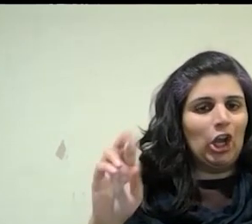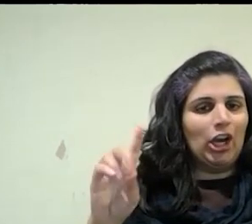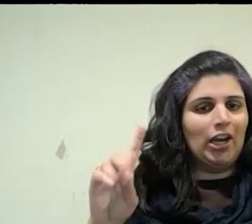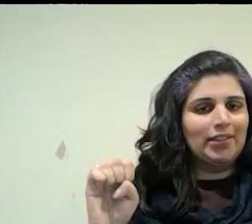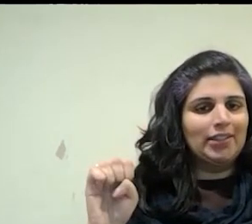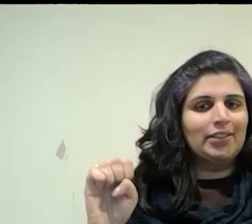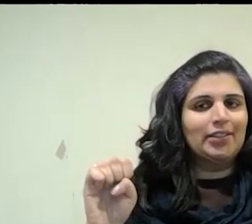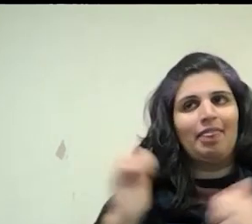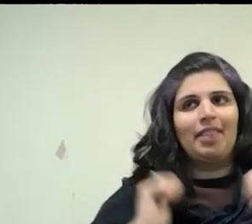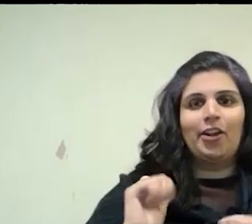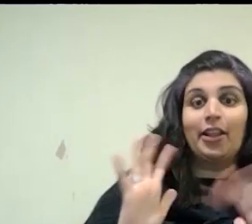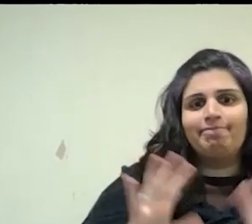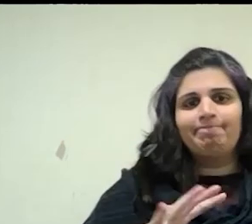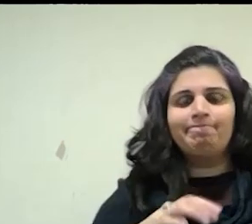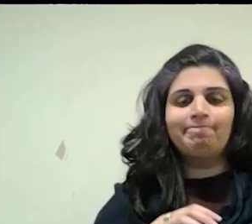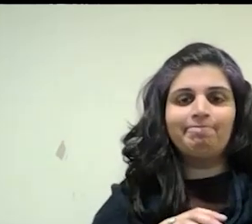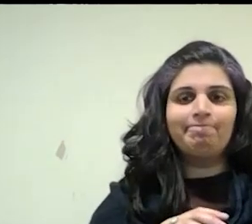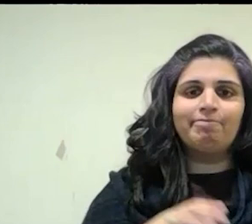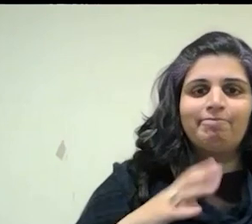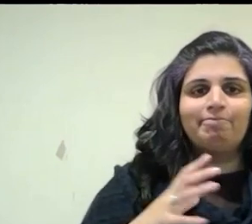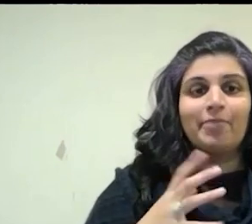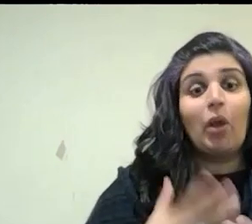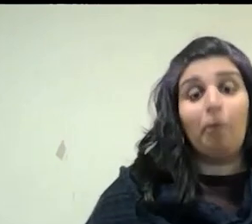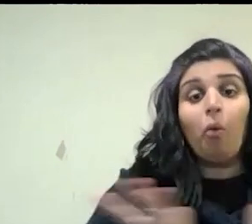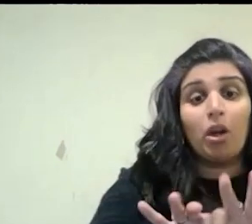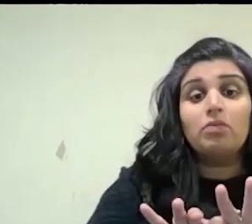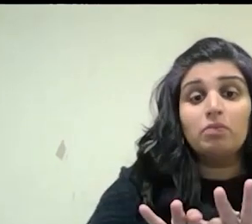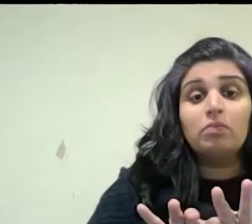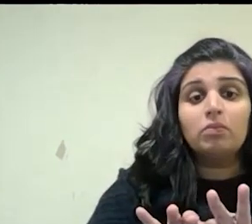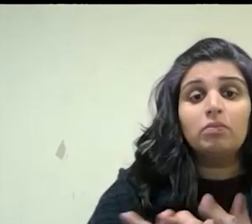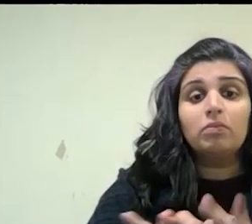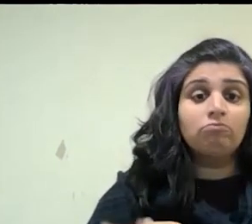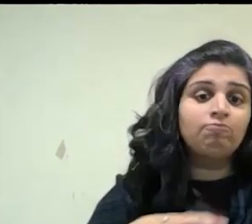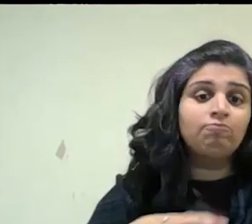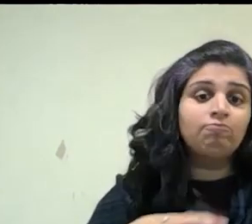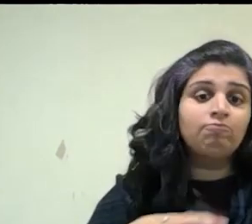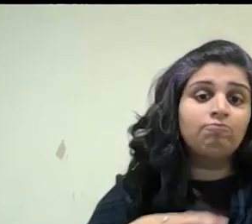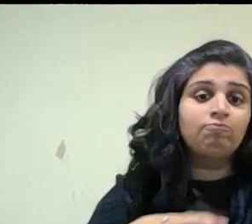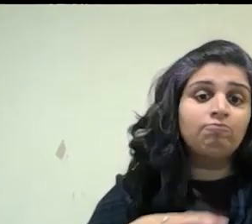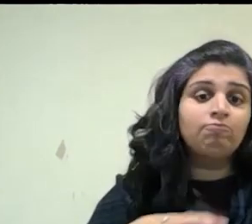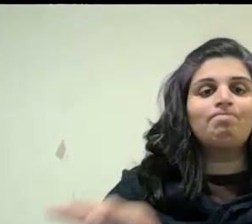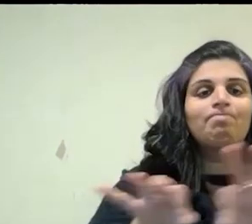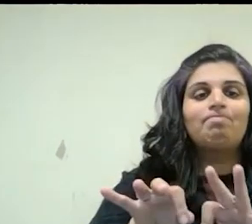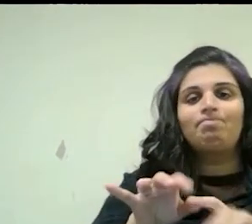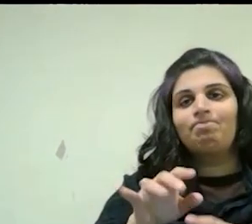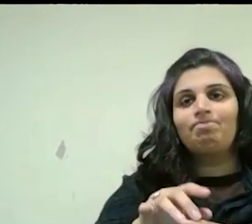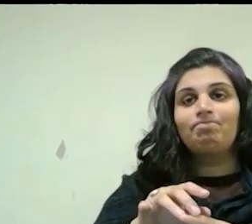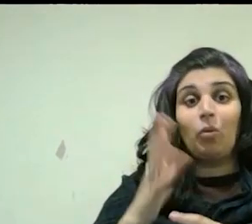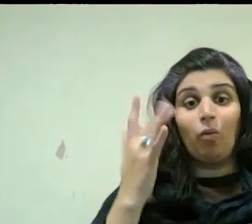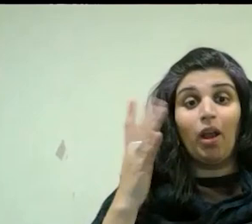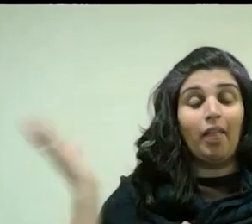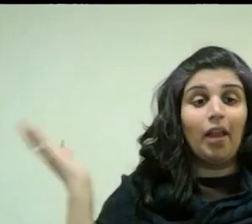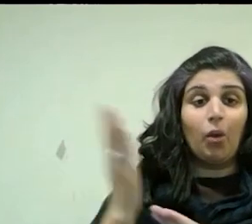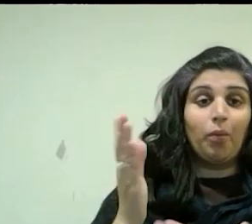I mean, an important theater, certainly important because they actually brought to Paris the first Ibsen and